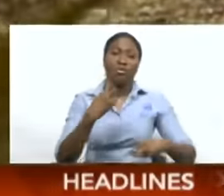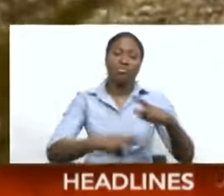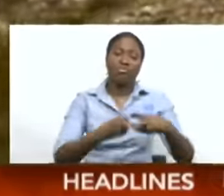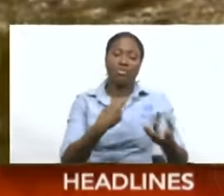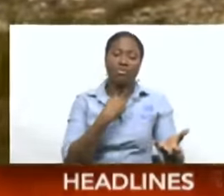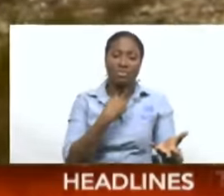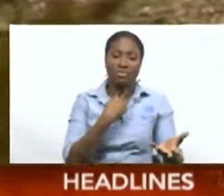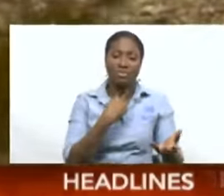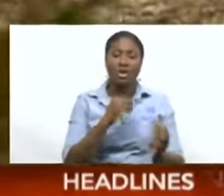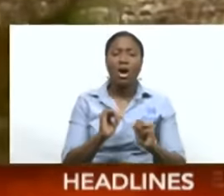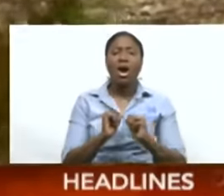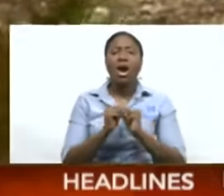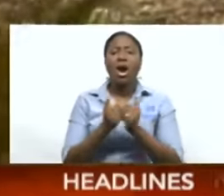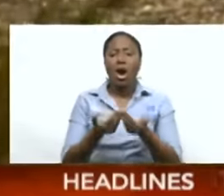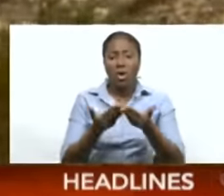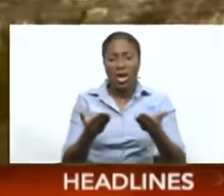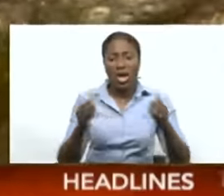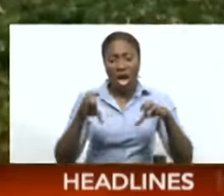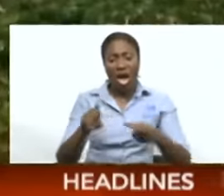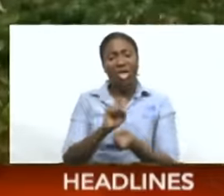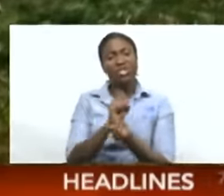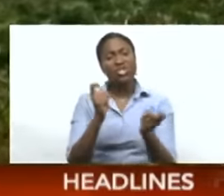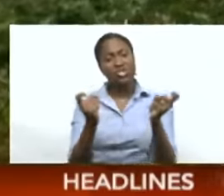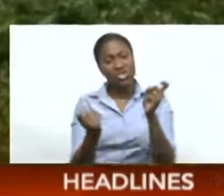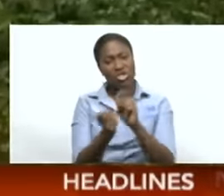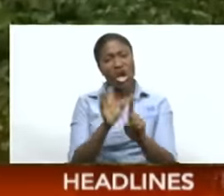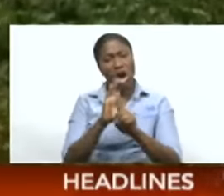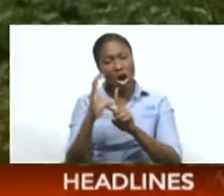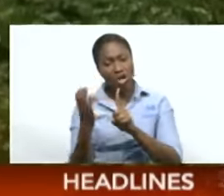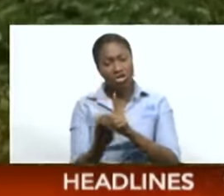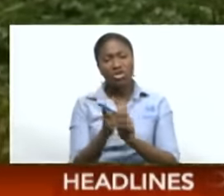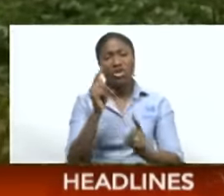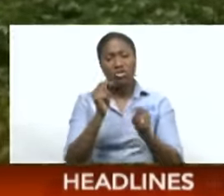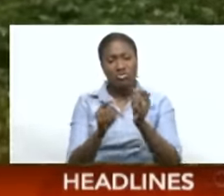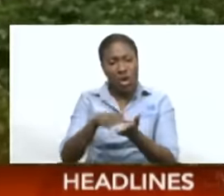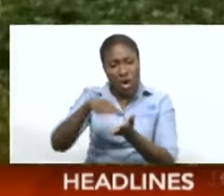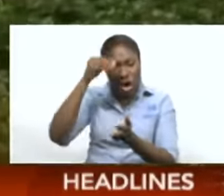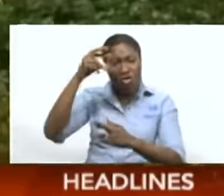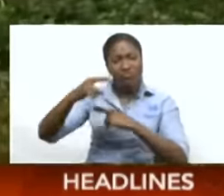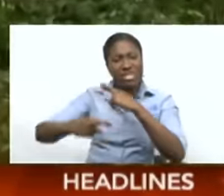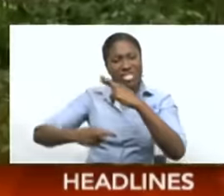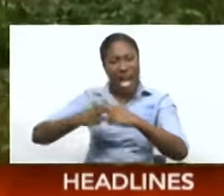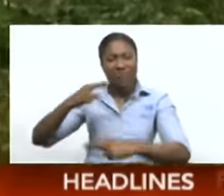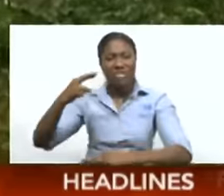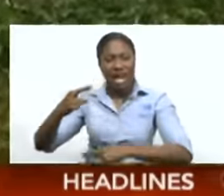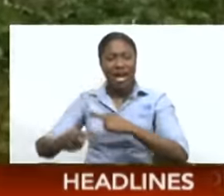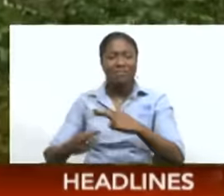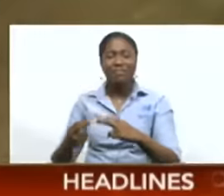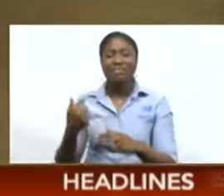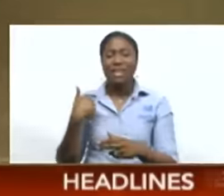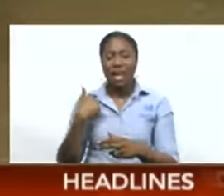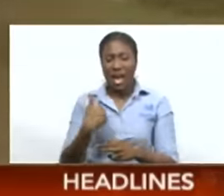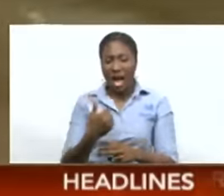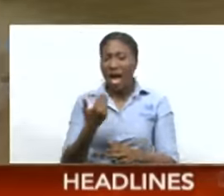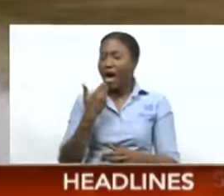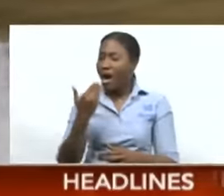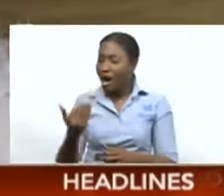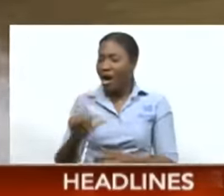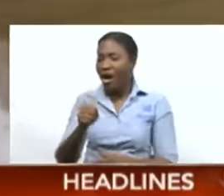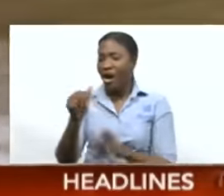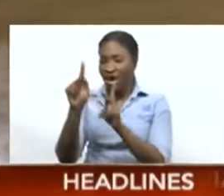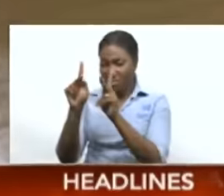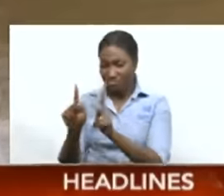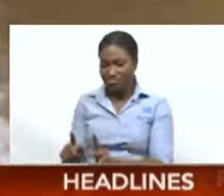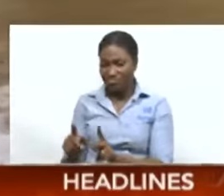find out how we can change this non-recycling culture in TNT, I turned to former Swim Call chief executive Kevin Thompson. A sustainability